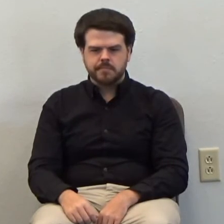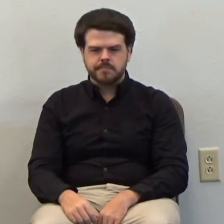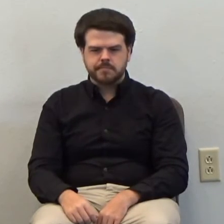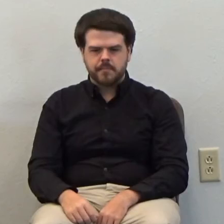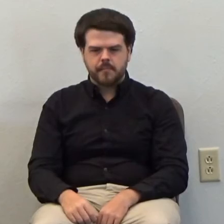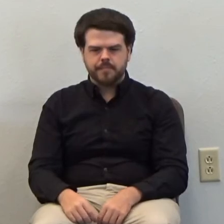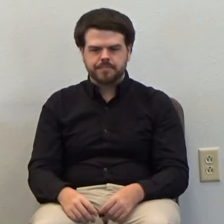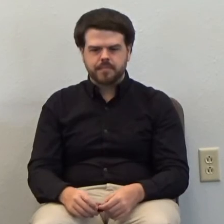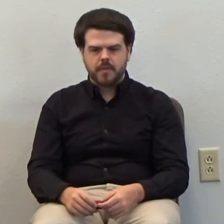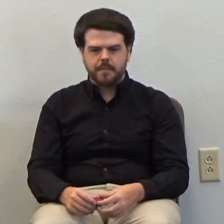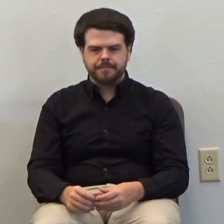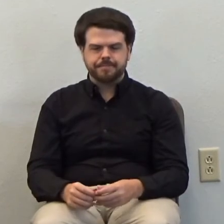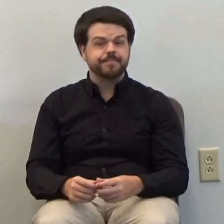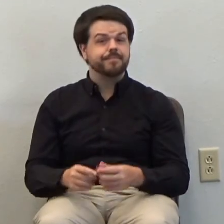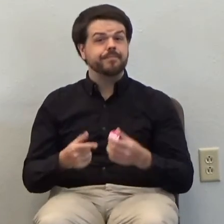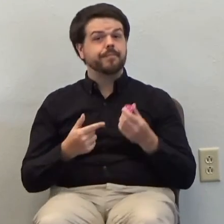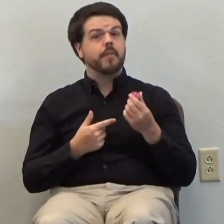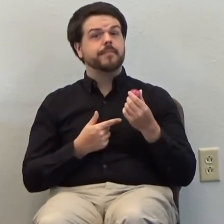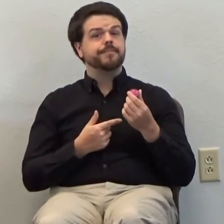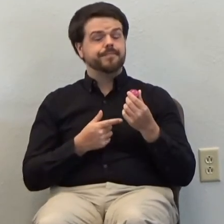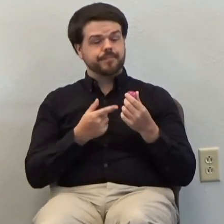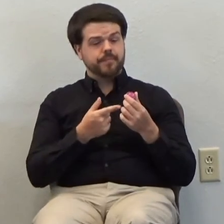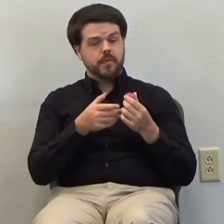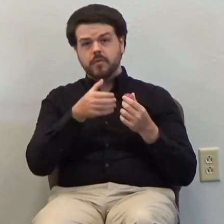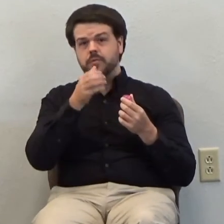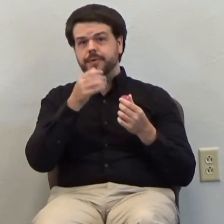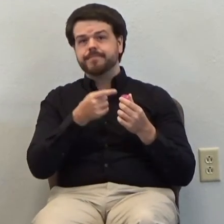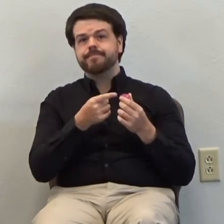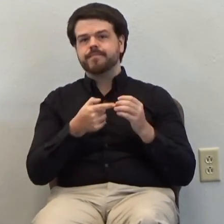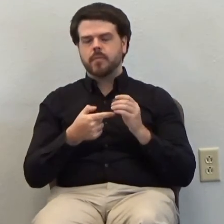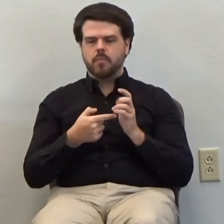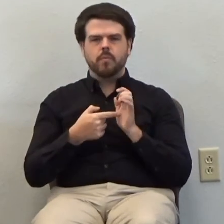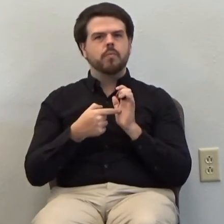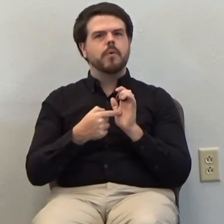and and this beverage represents the blood of Christ